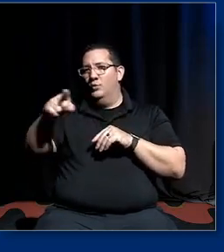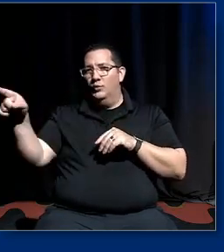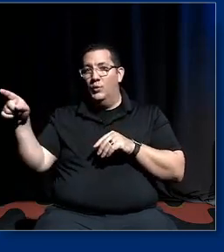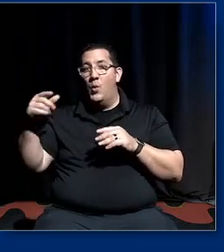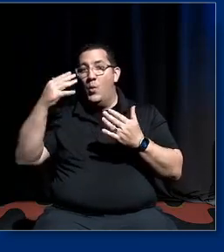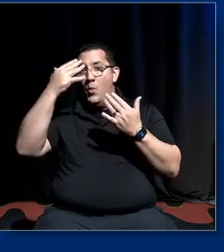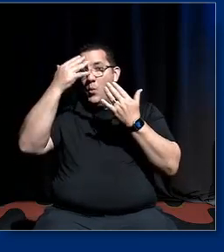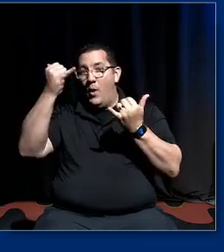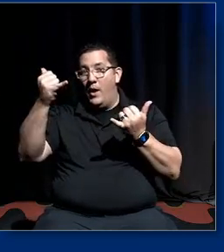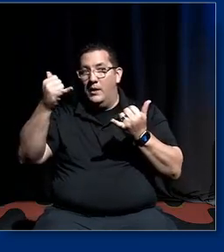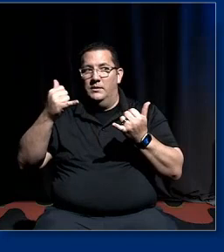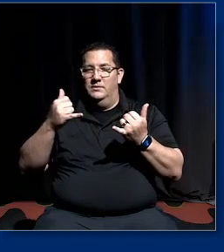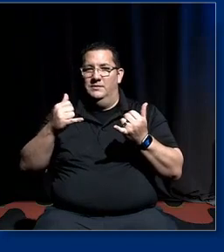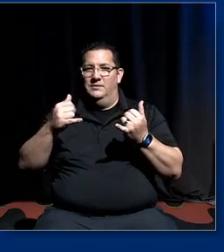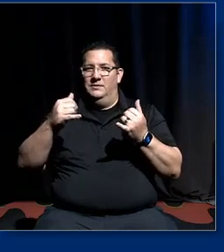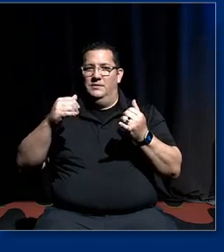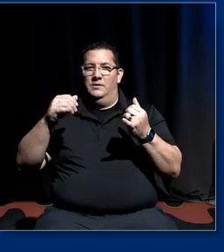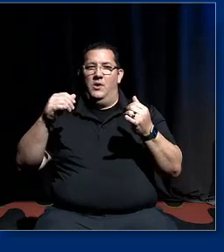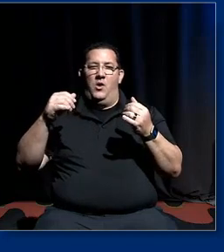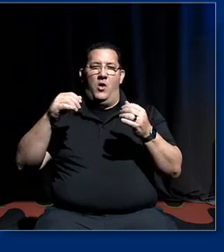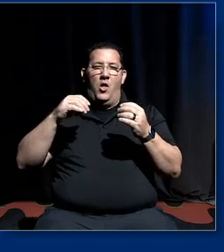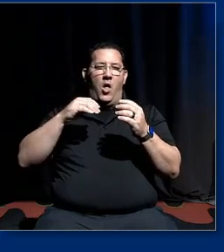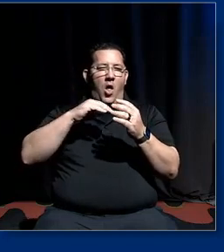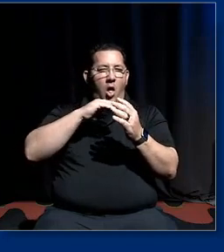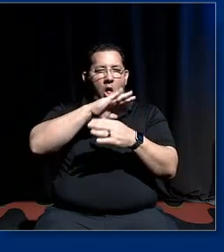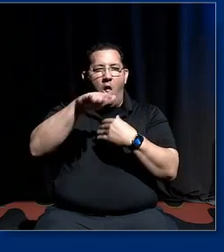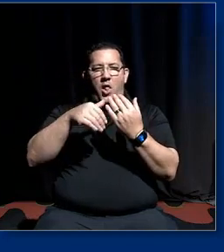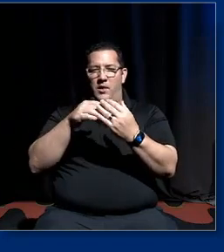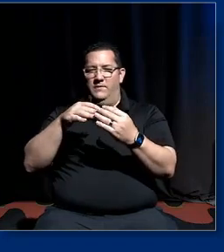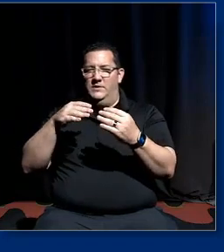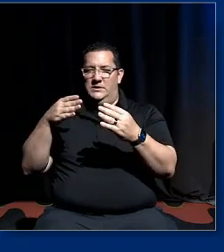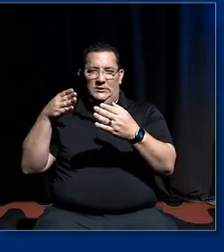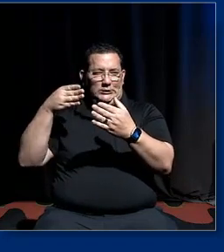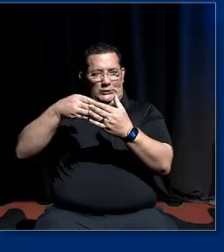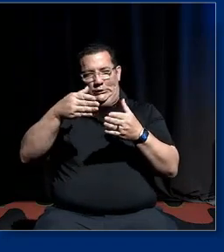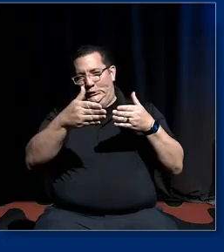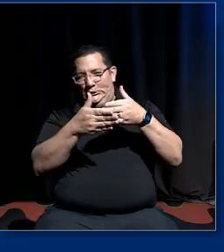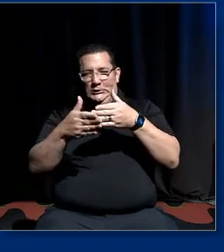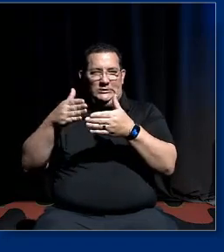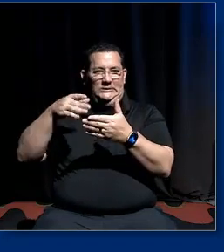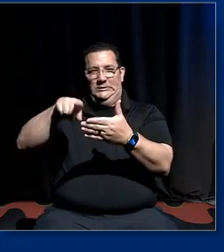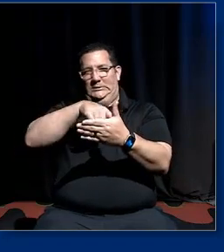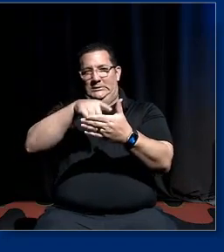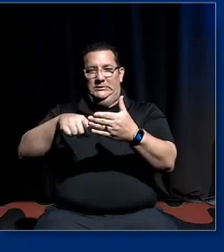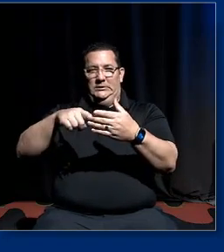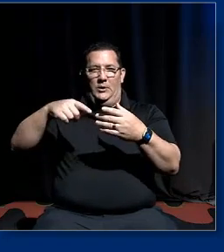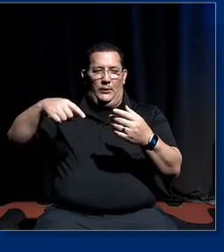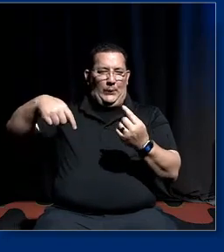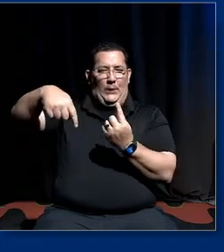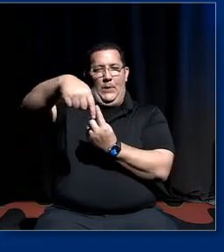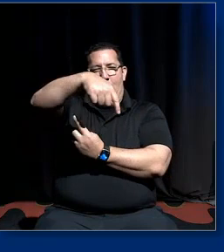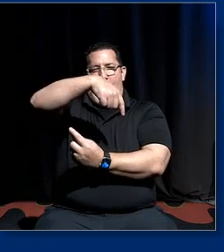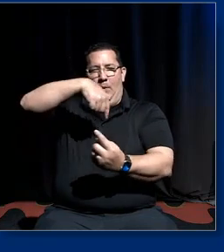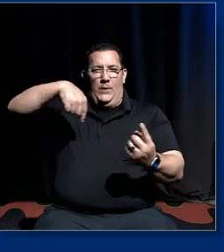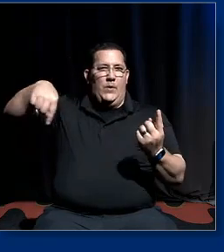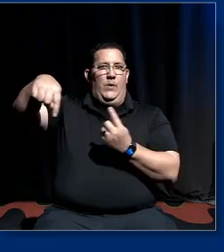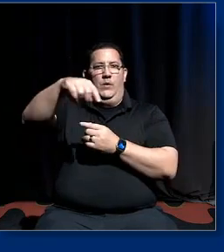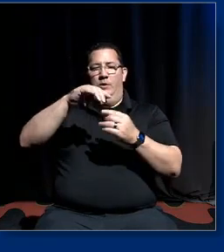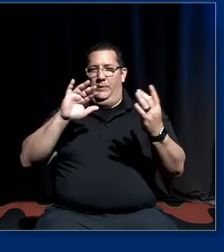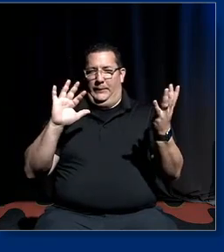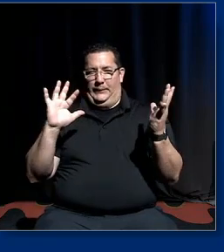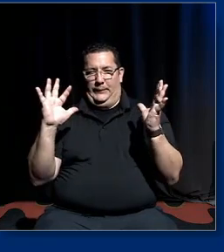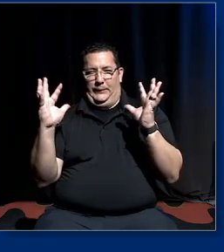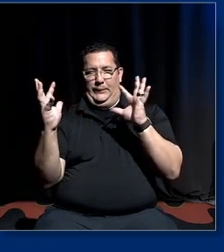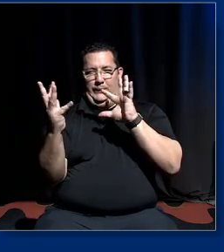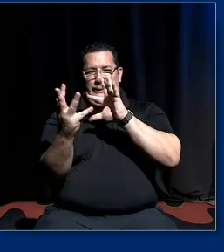vortex of all of these forces and the arguments but four days after trump issued a directive against crt and